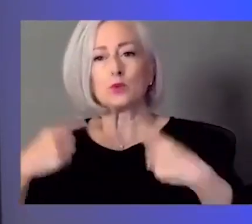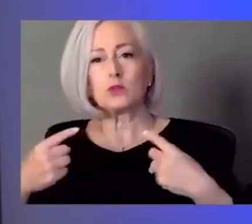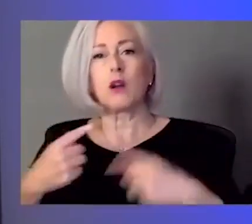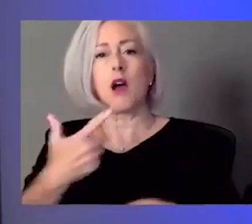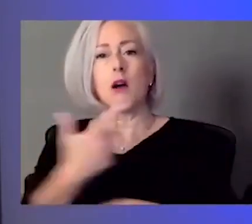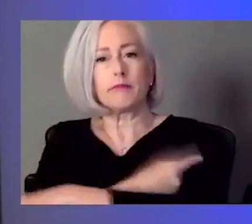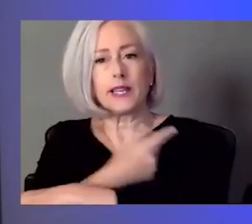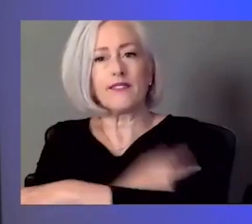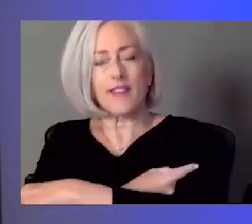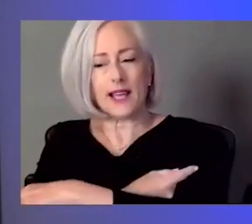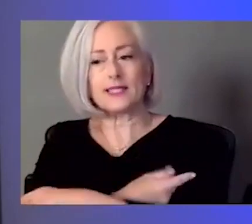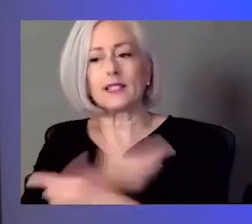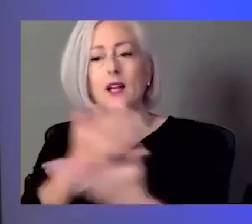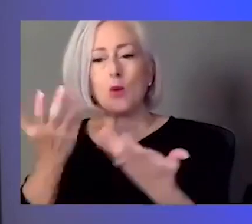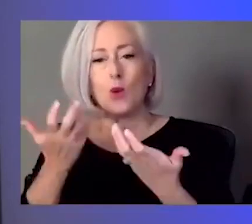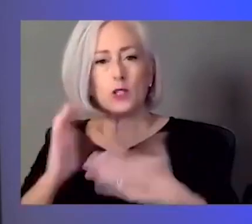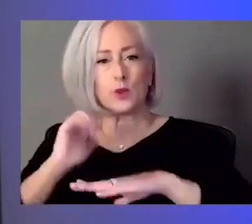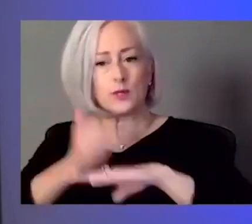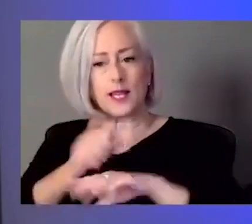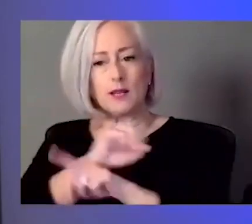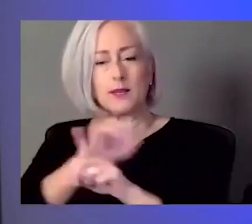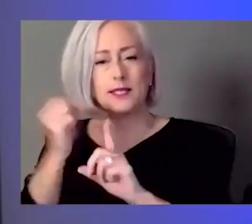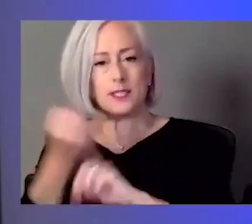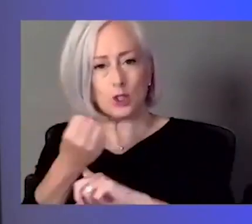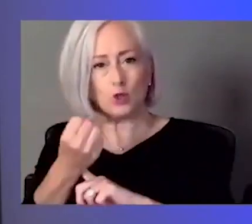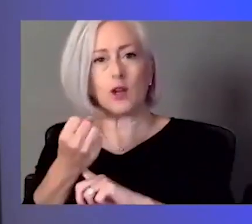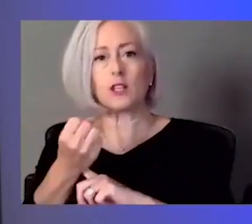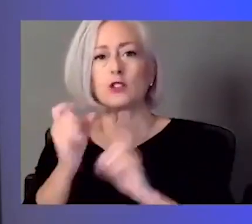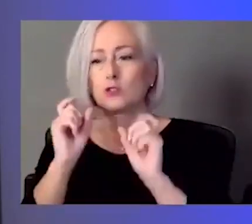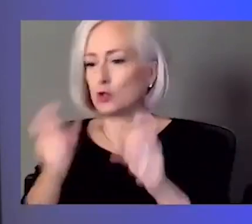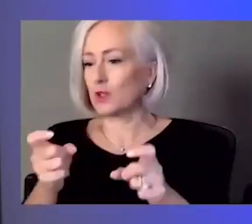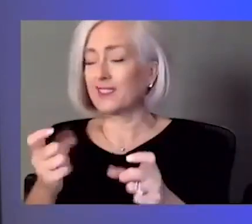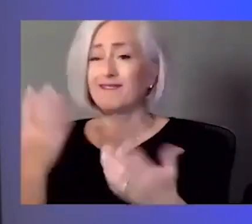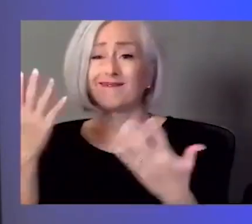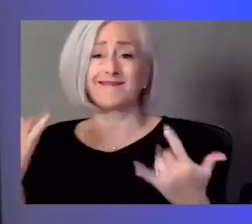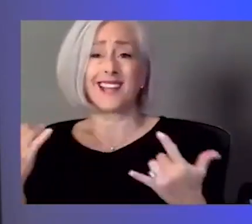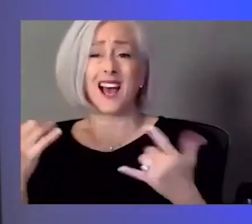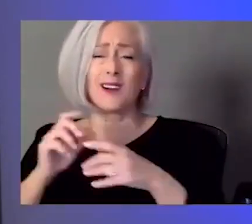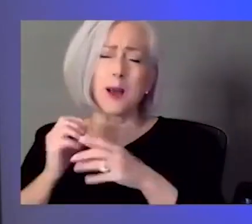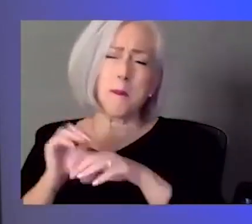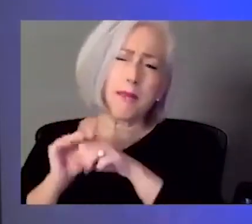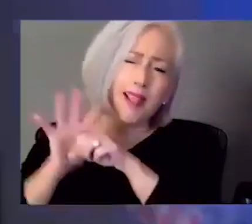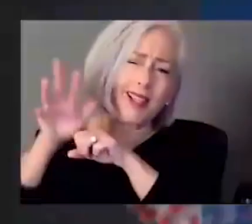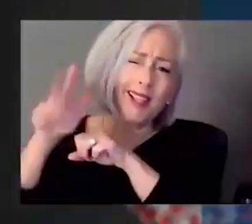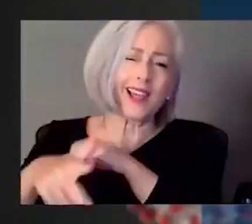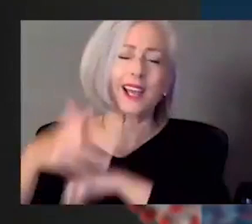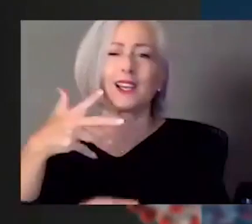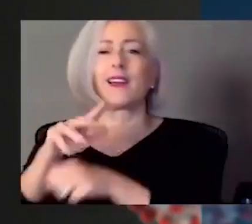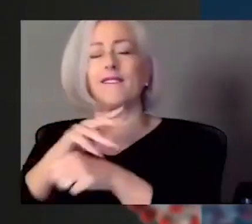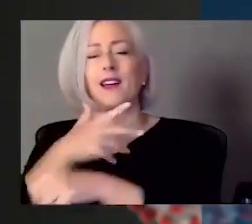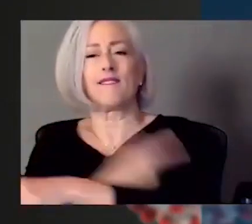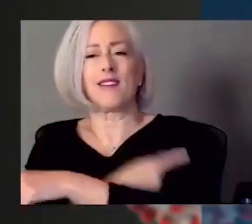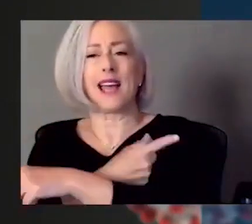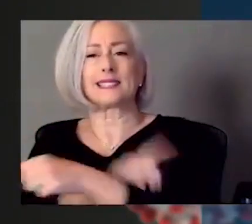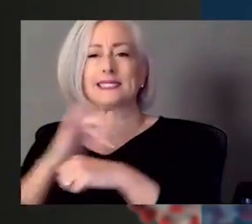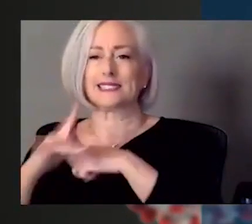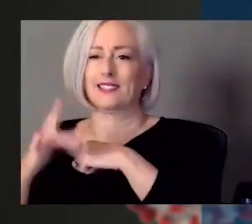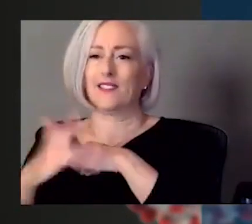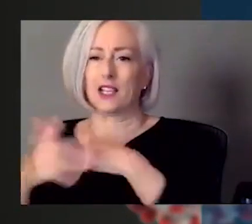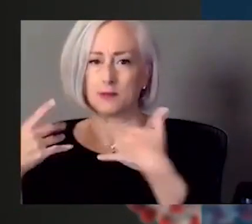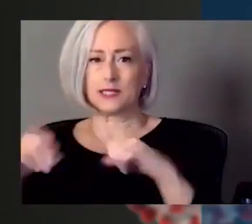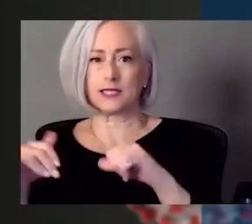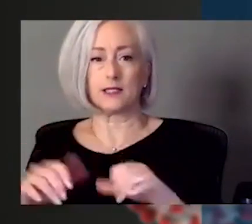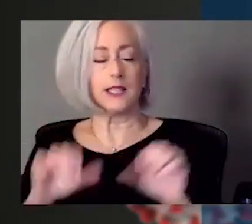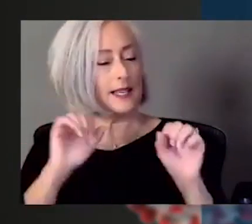can get their vaccine. Cause we have plenty of inventory. Yeah. Is it possible to get a T cell test for antibodies?